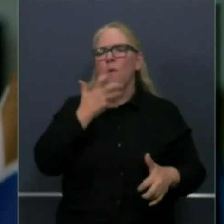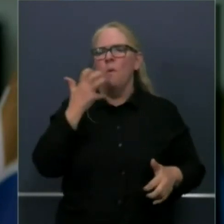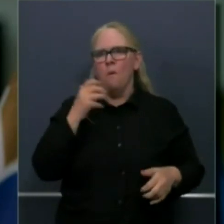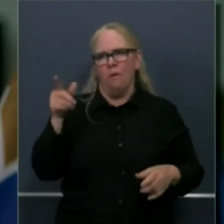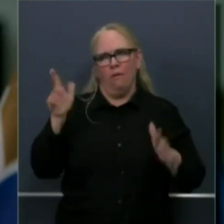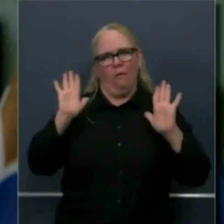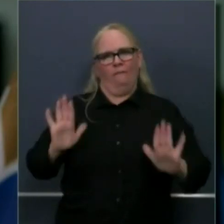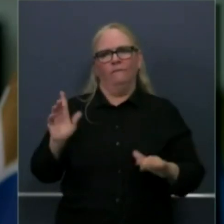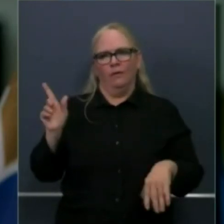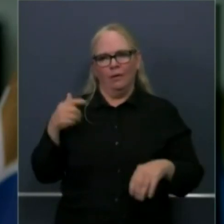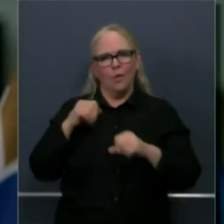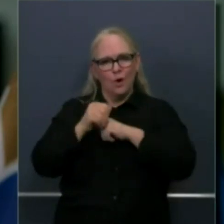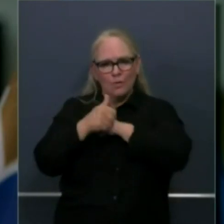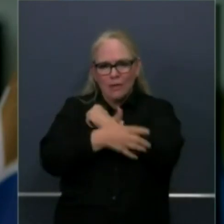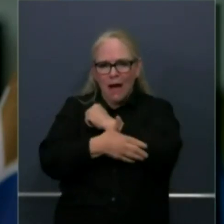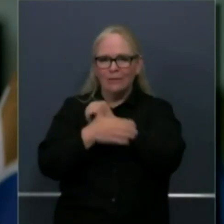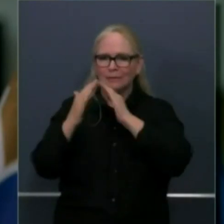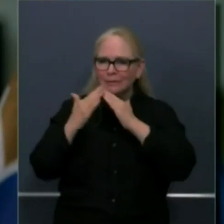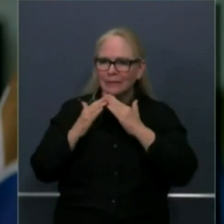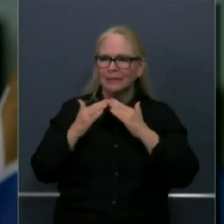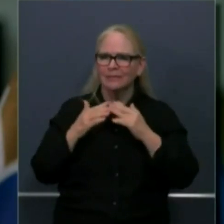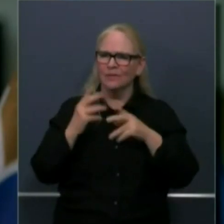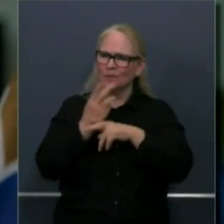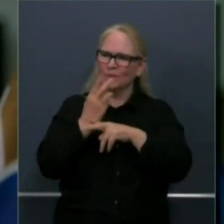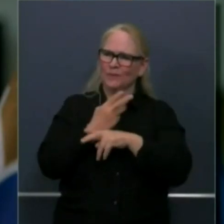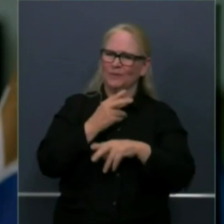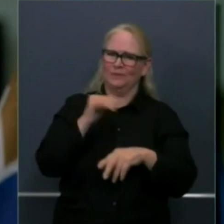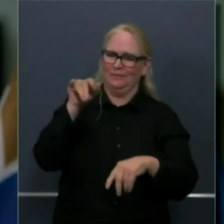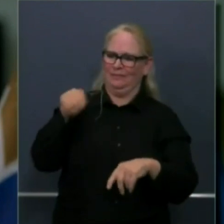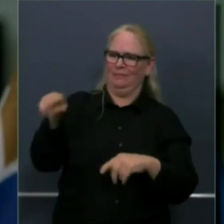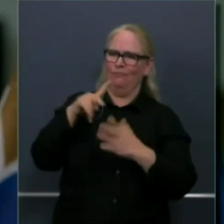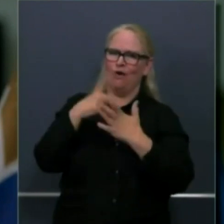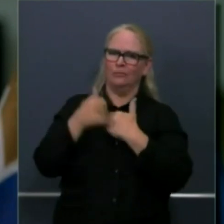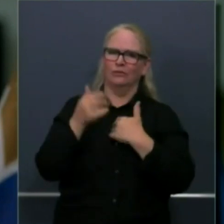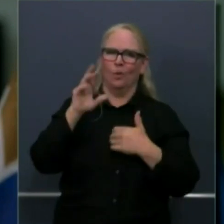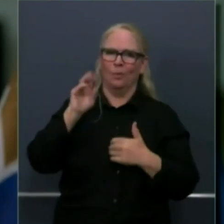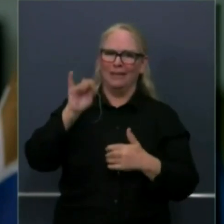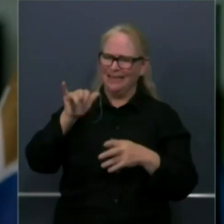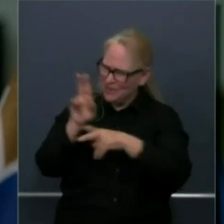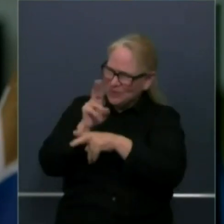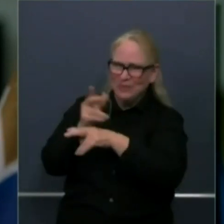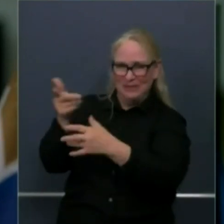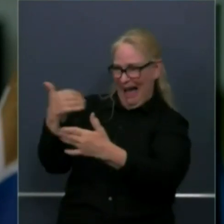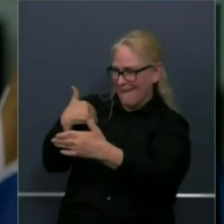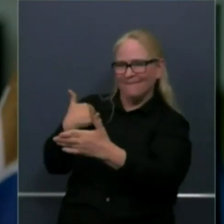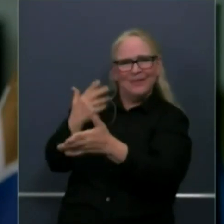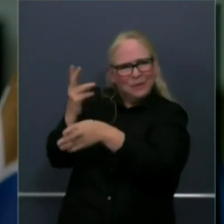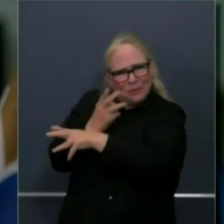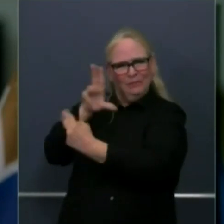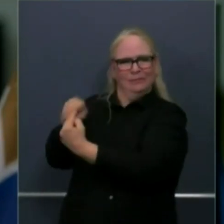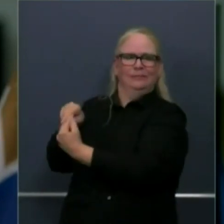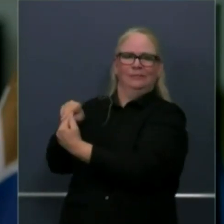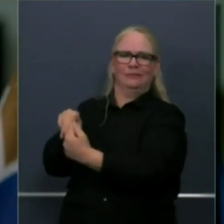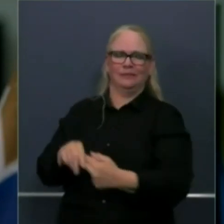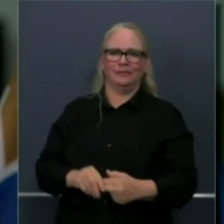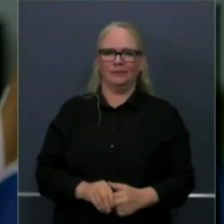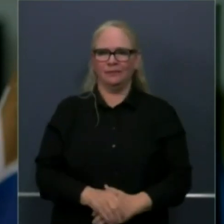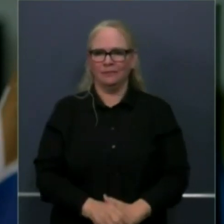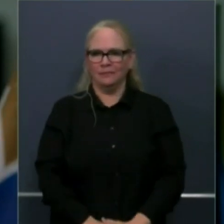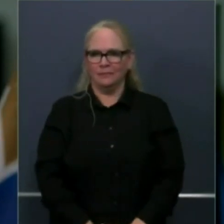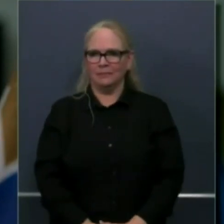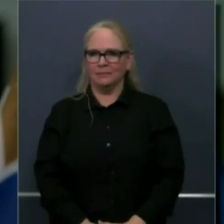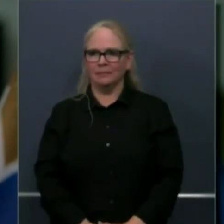uh the remainder of those rooms uh we also want to remind people other vulnerable population are seniors we talk